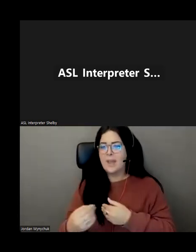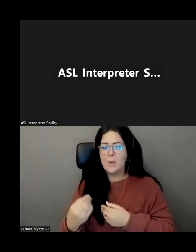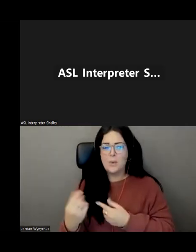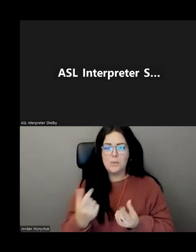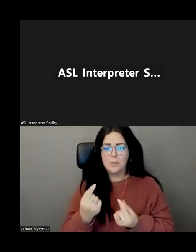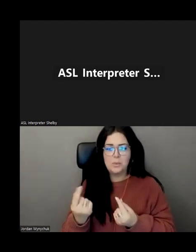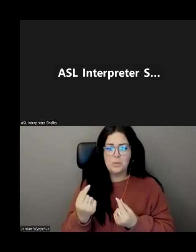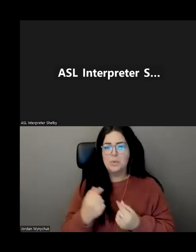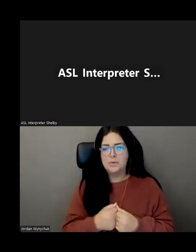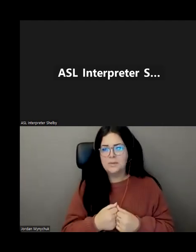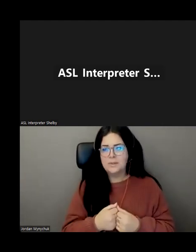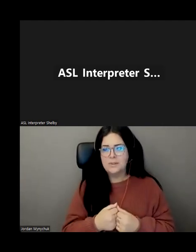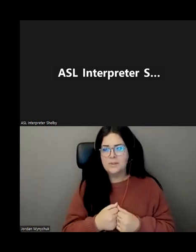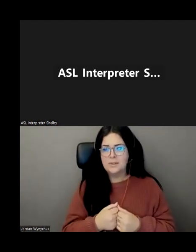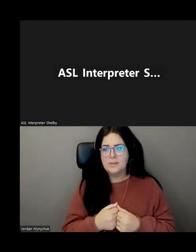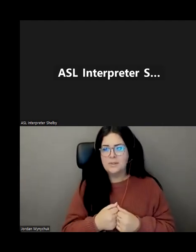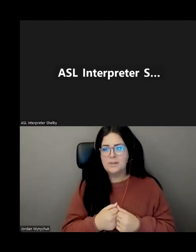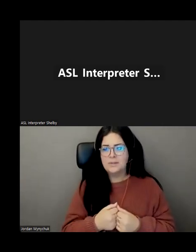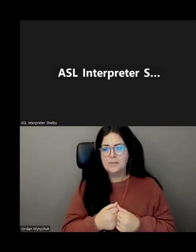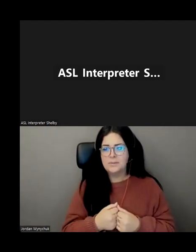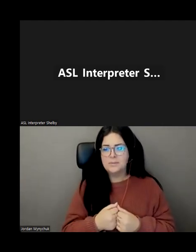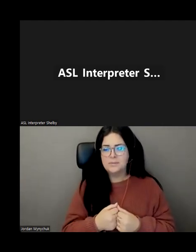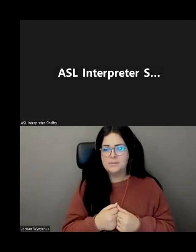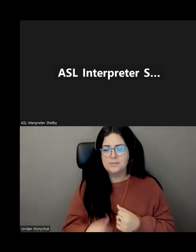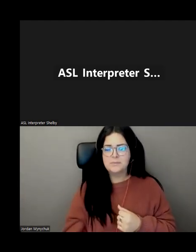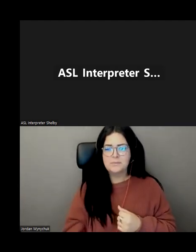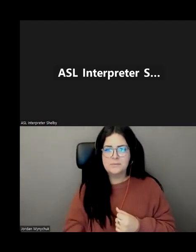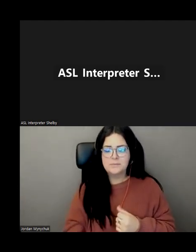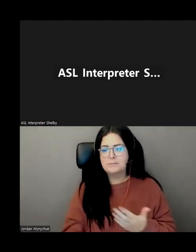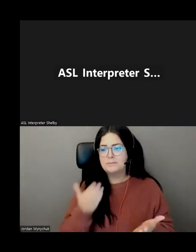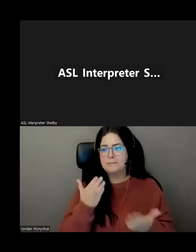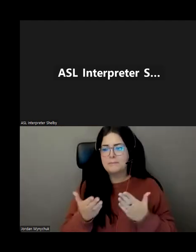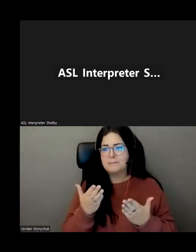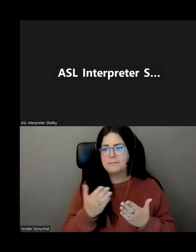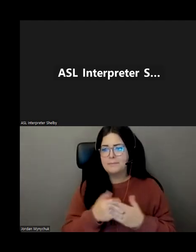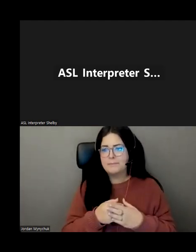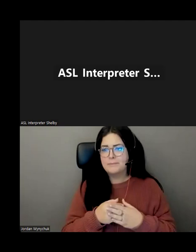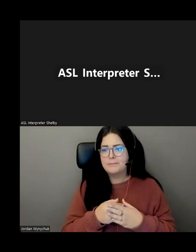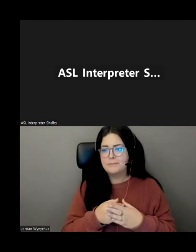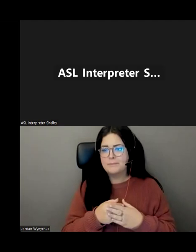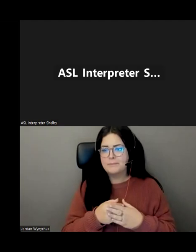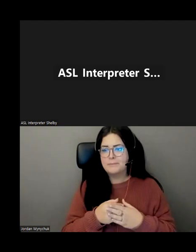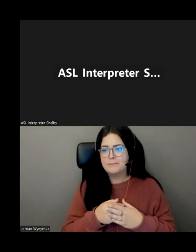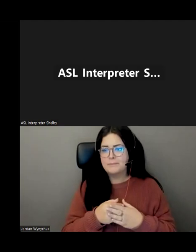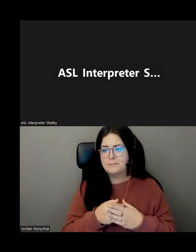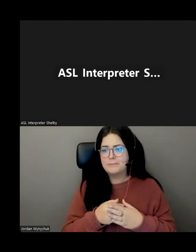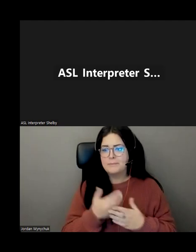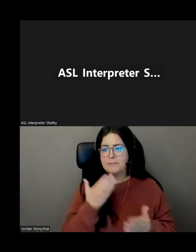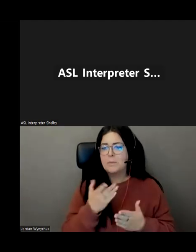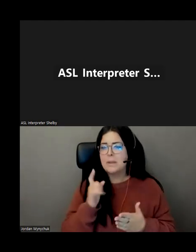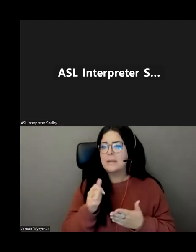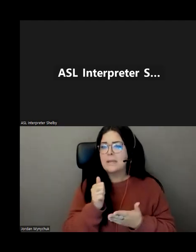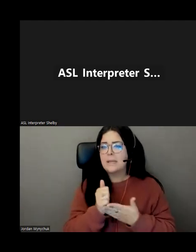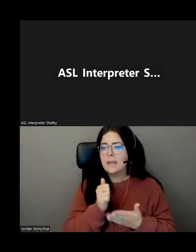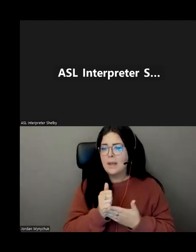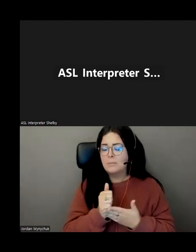still active and you might need uh you might need you might need some help even